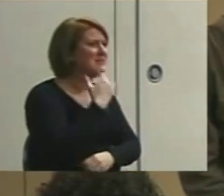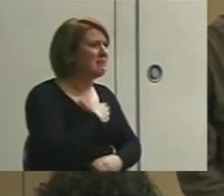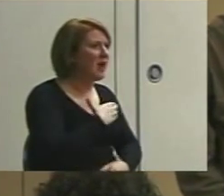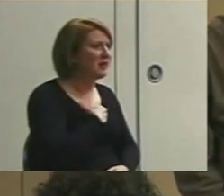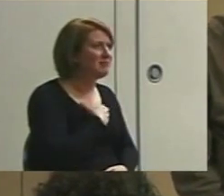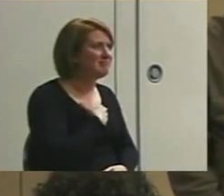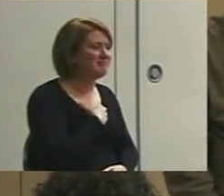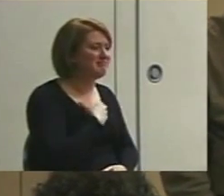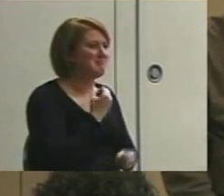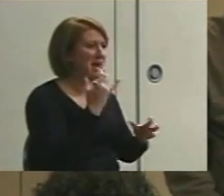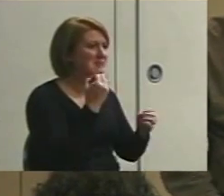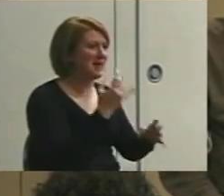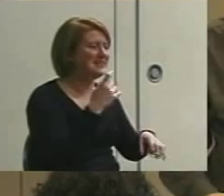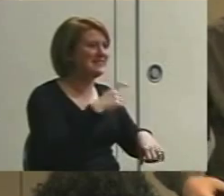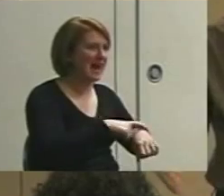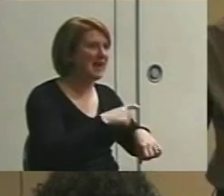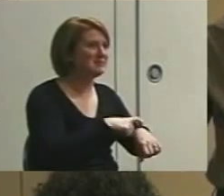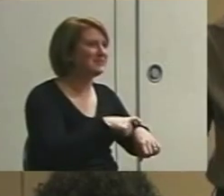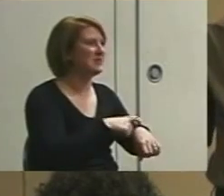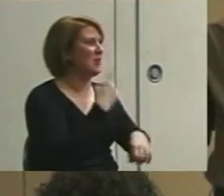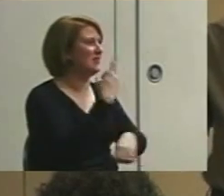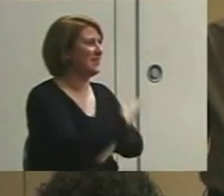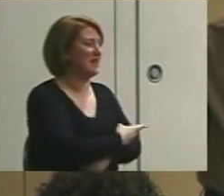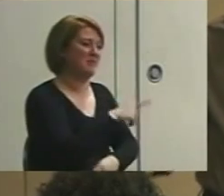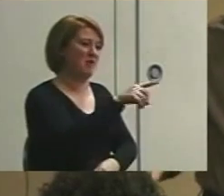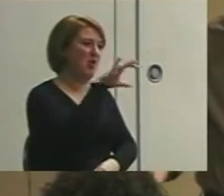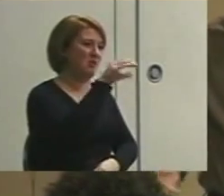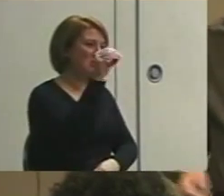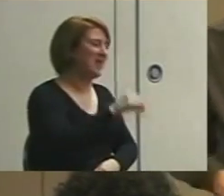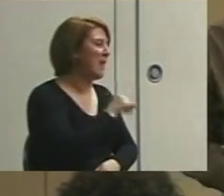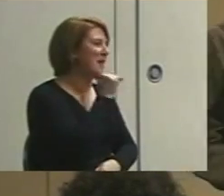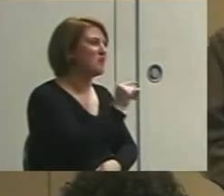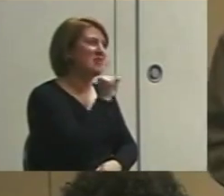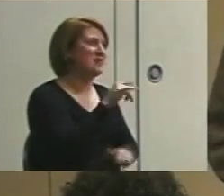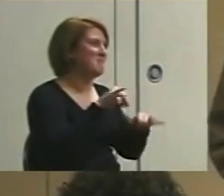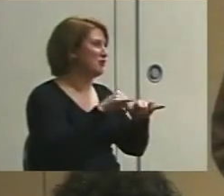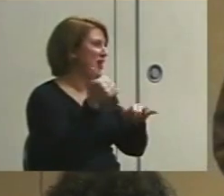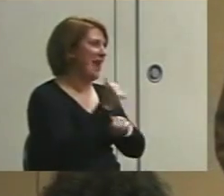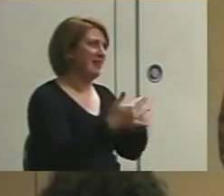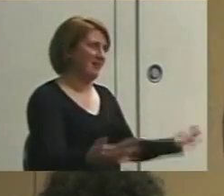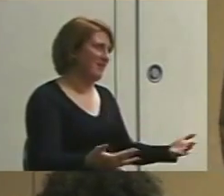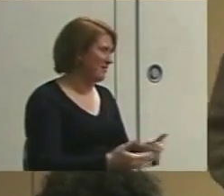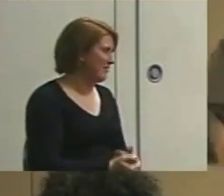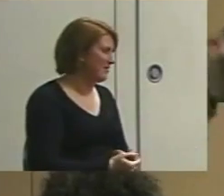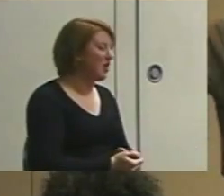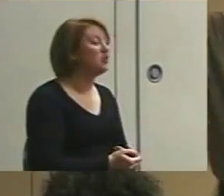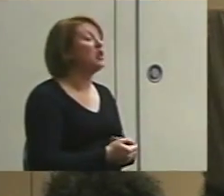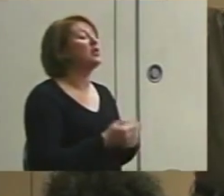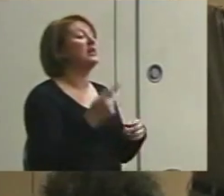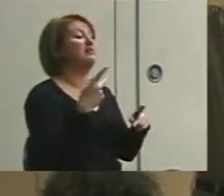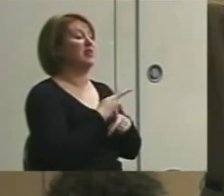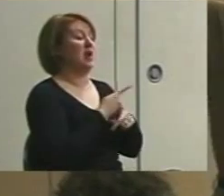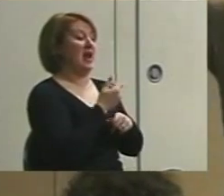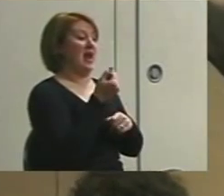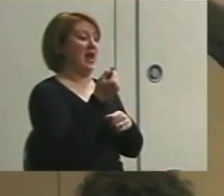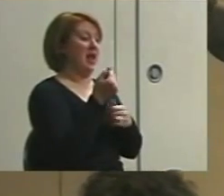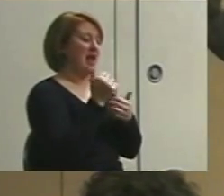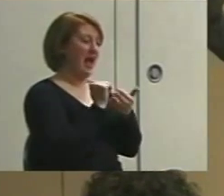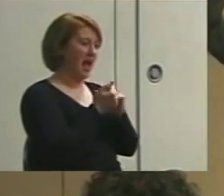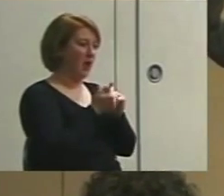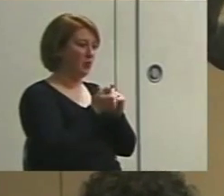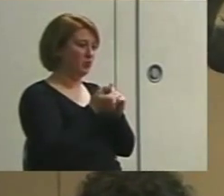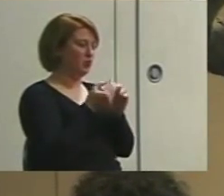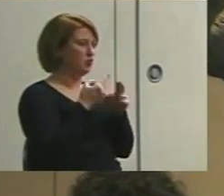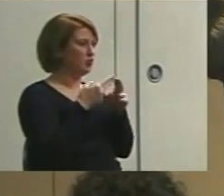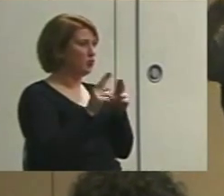he's going to get 100% every time and I'm not really measuring anything. So you've got to figure out how short would my interval have to be